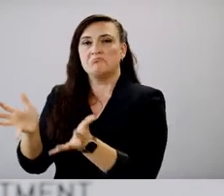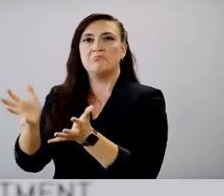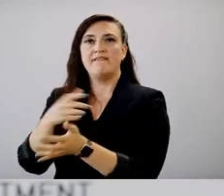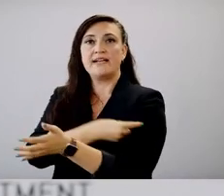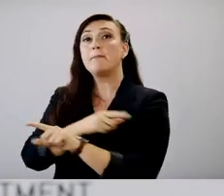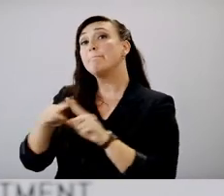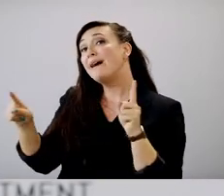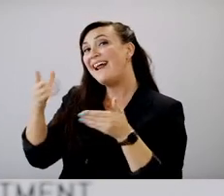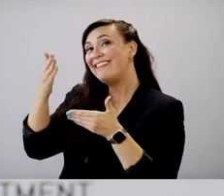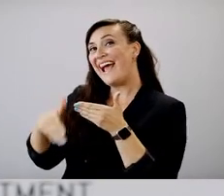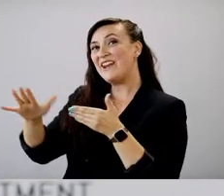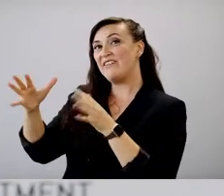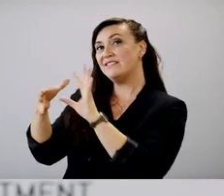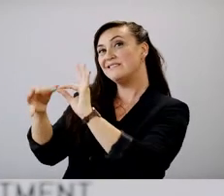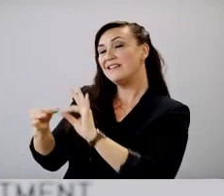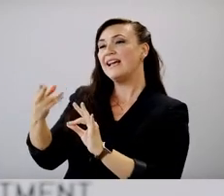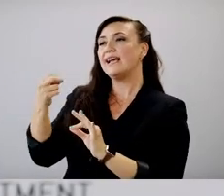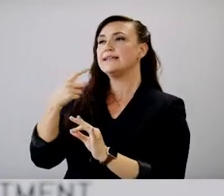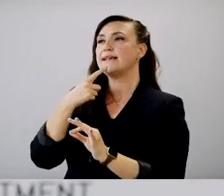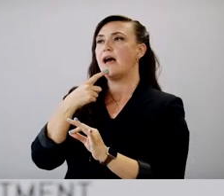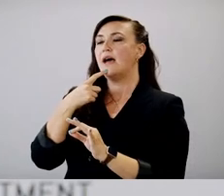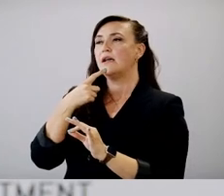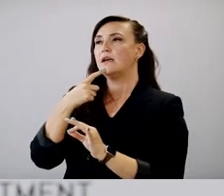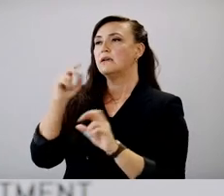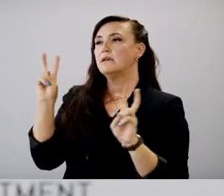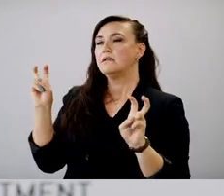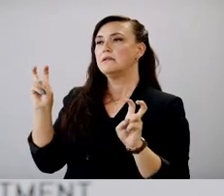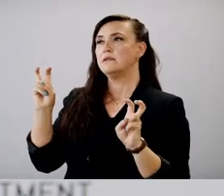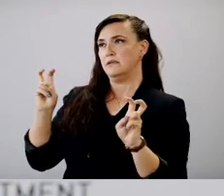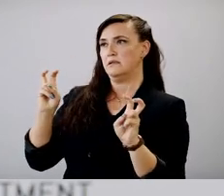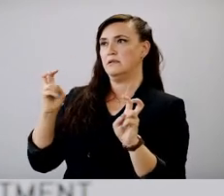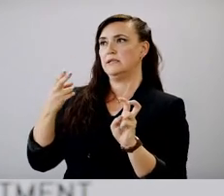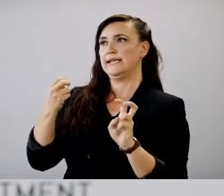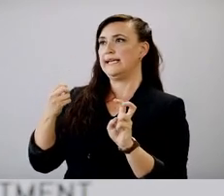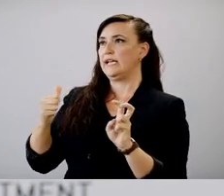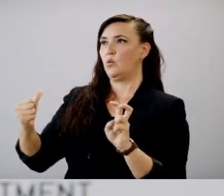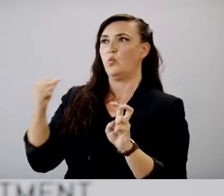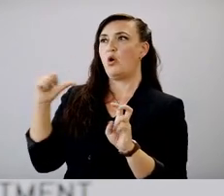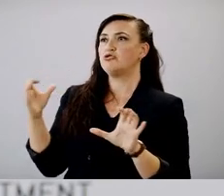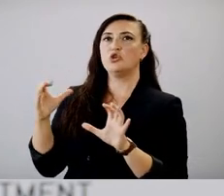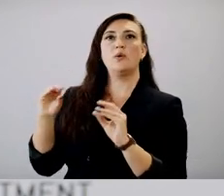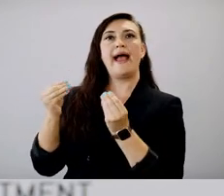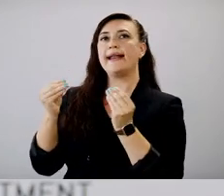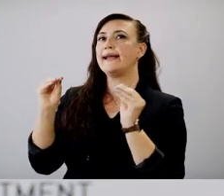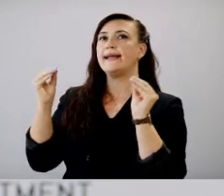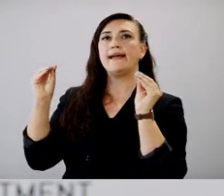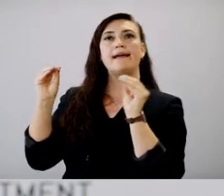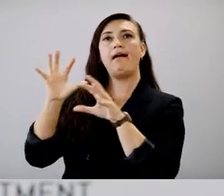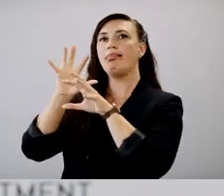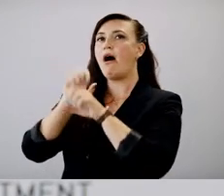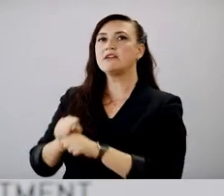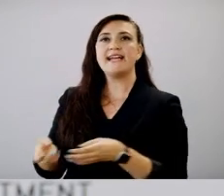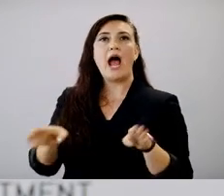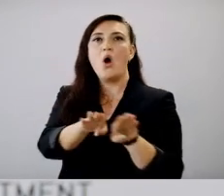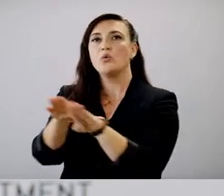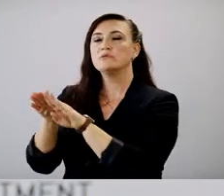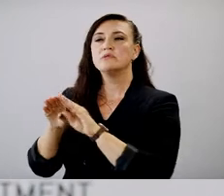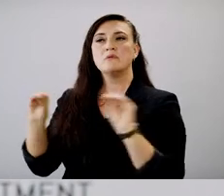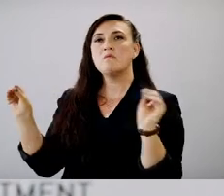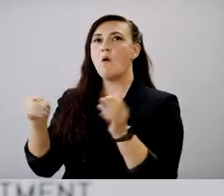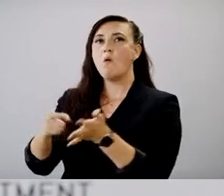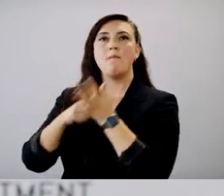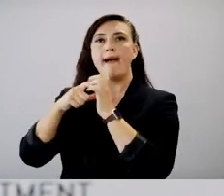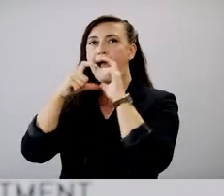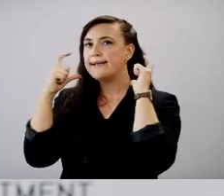he pretty much says that, um, he's not going to be doing any lockdowns. He's not going to do any mass